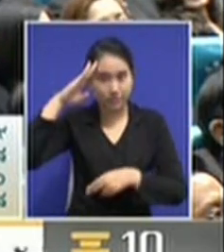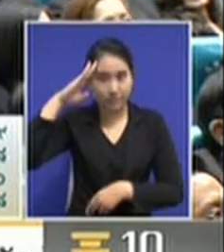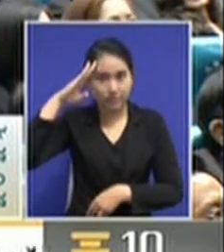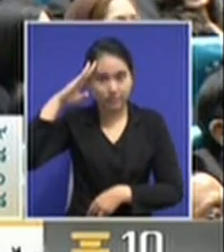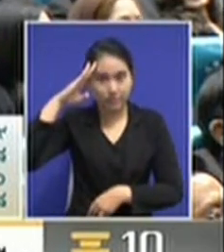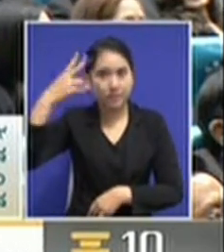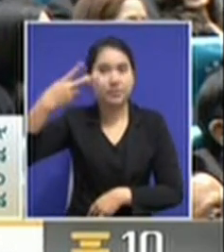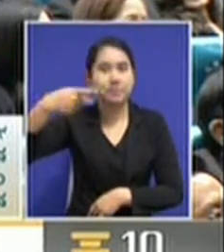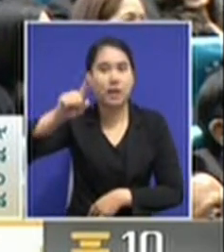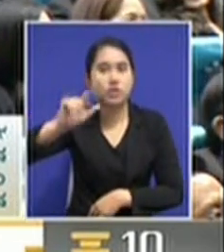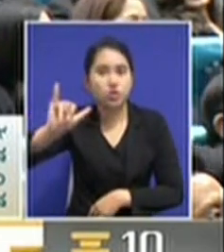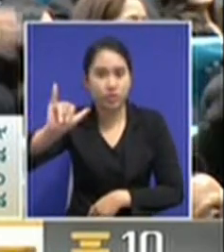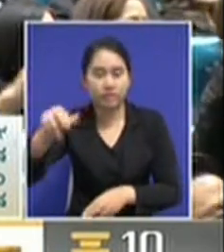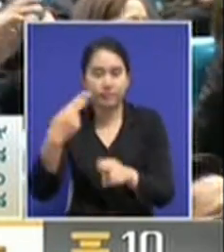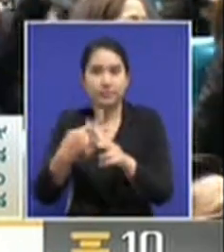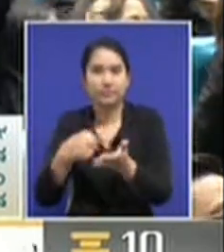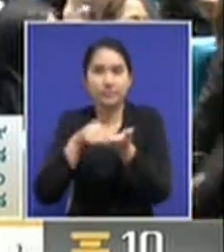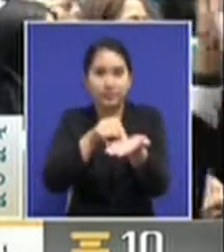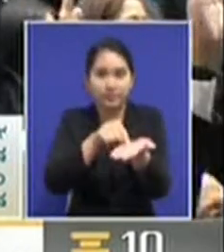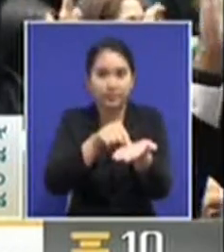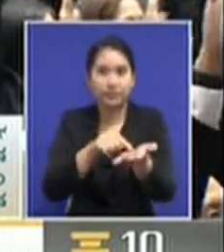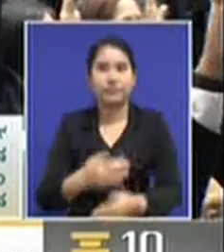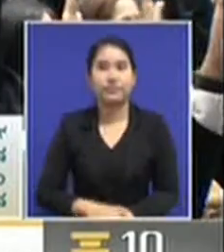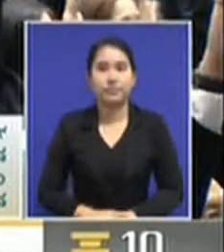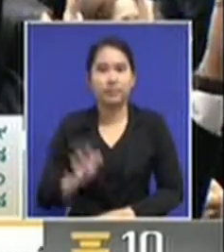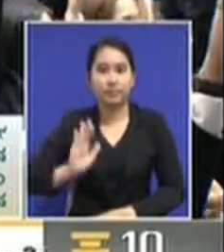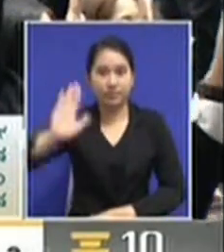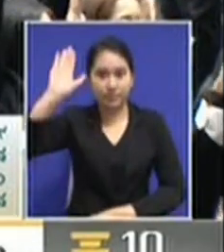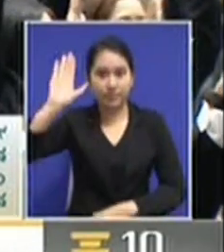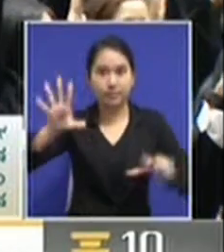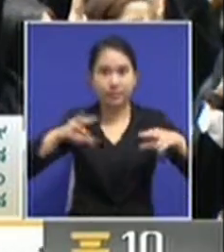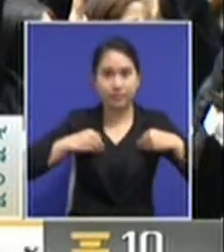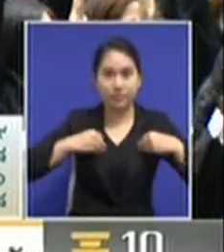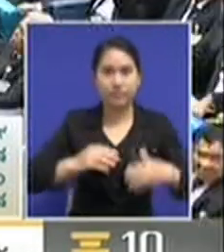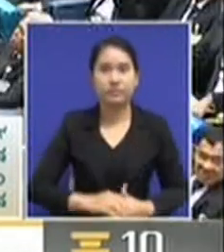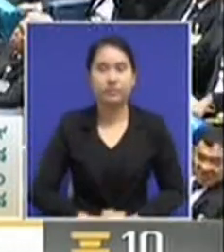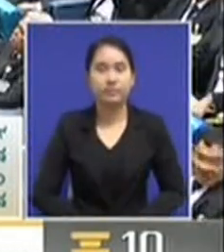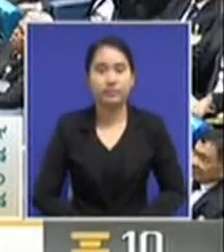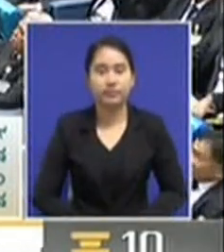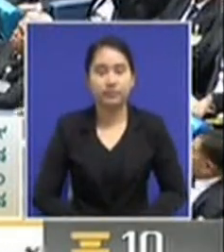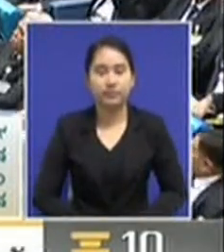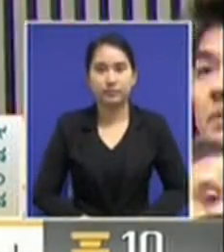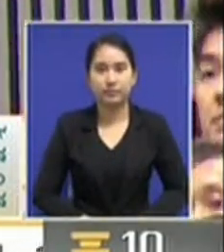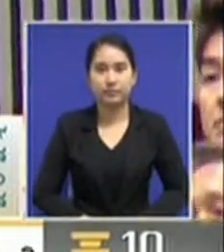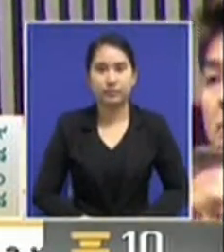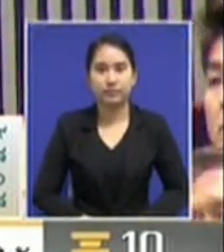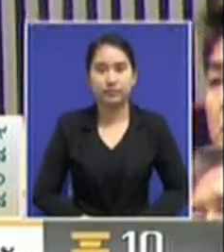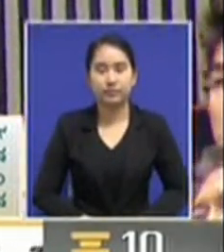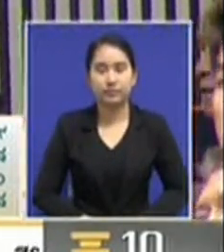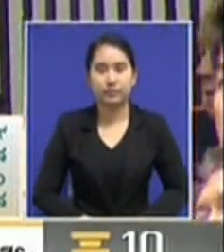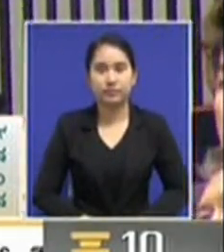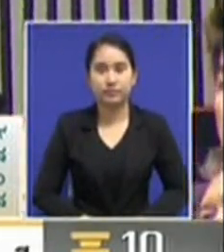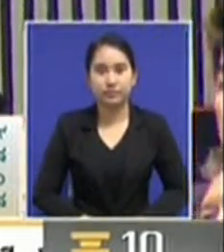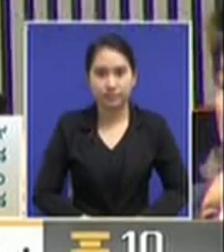He proposed the name of General Prayut Jan O'Sha. And then the MPs who support this name raised their hands.